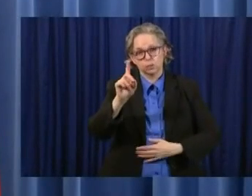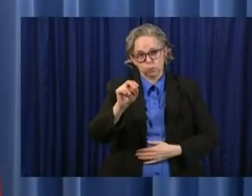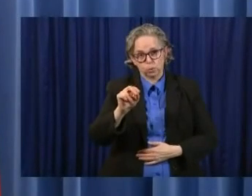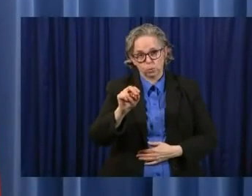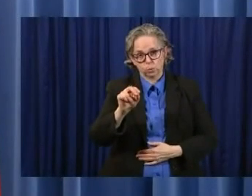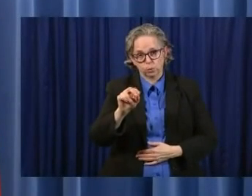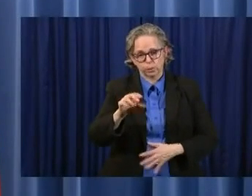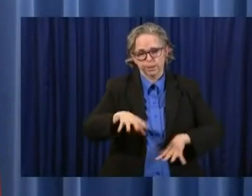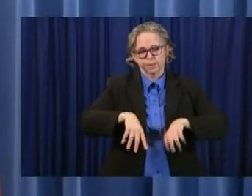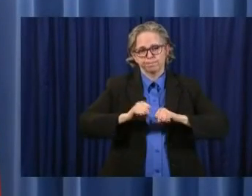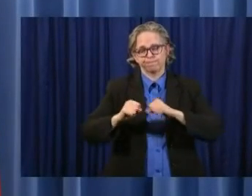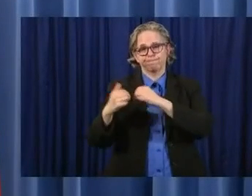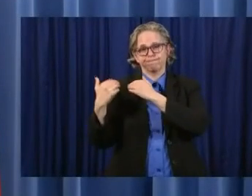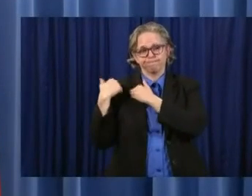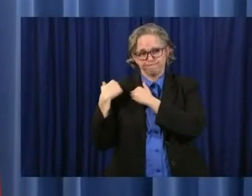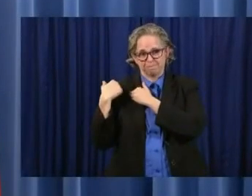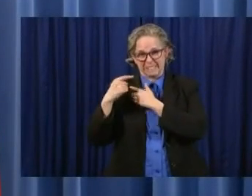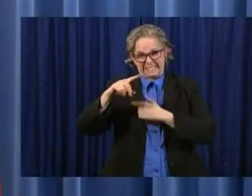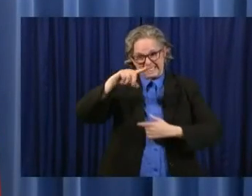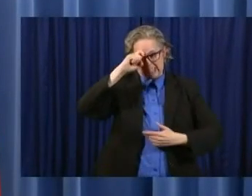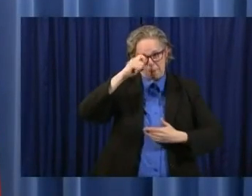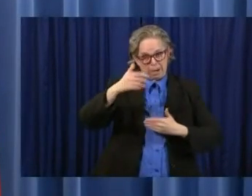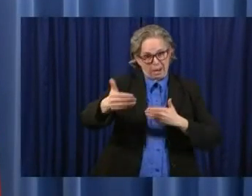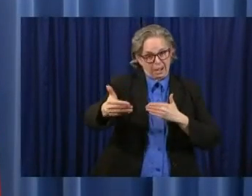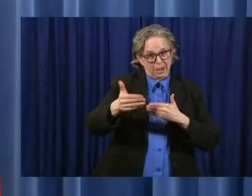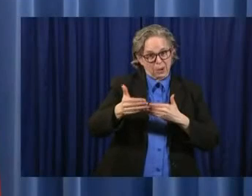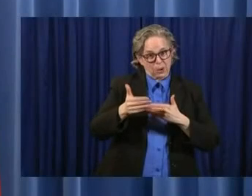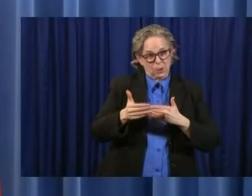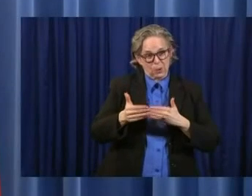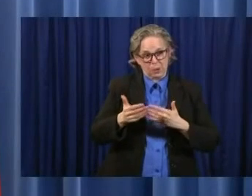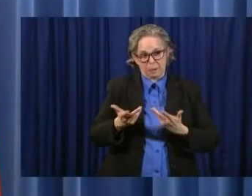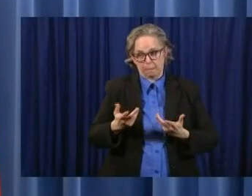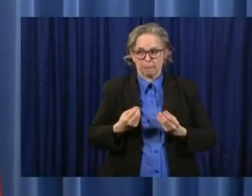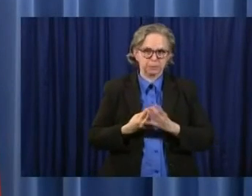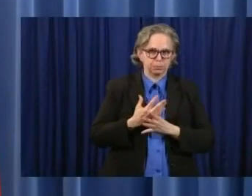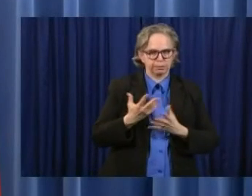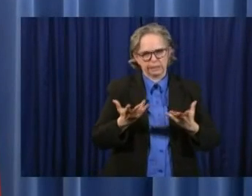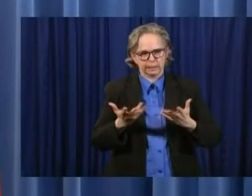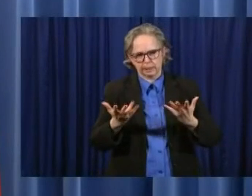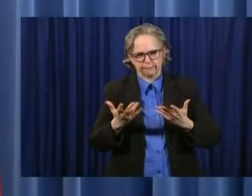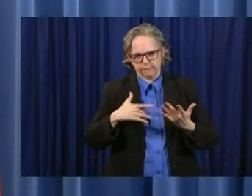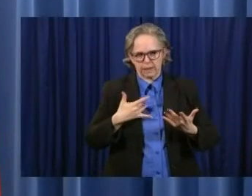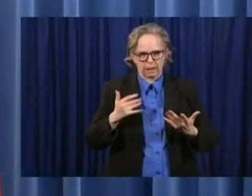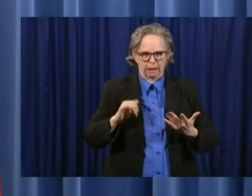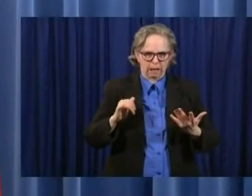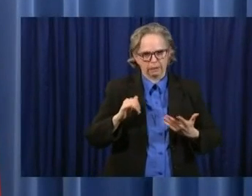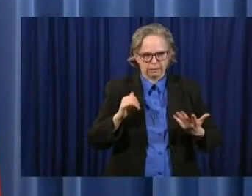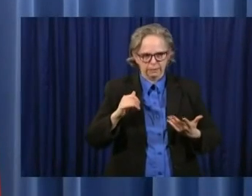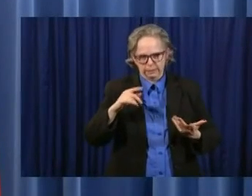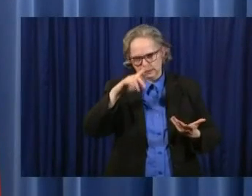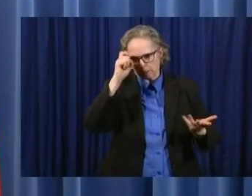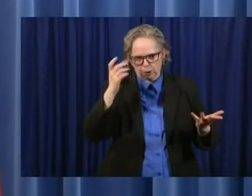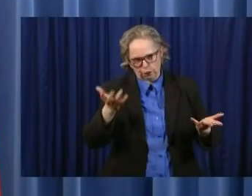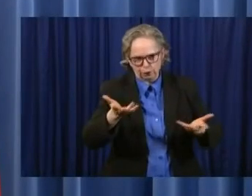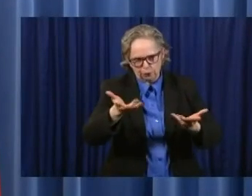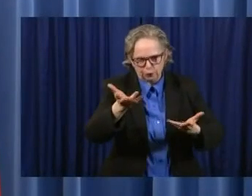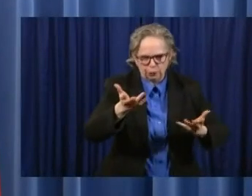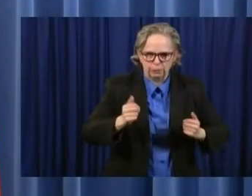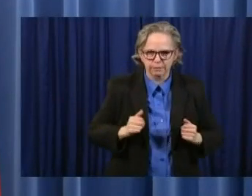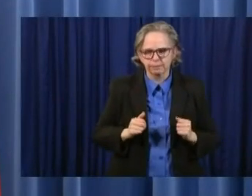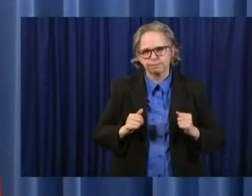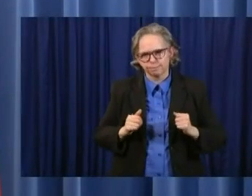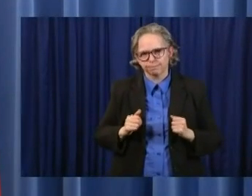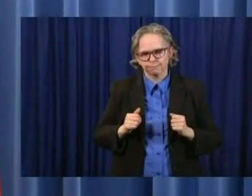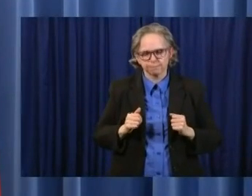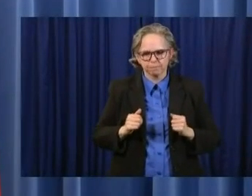is here or spring and feels like, you know, it's, it's, it's the summer. And the